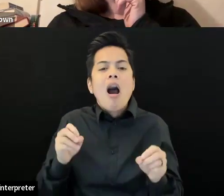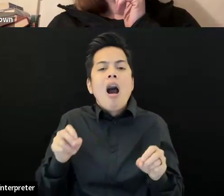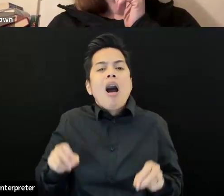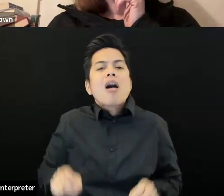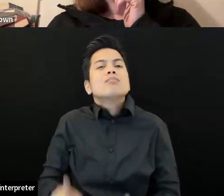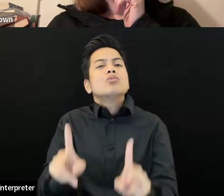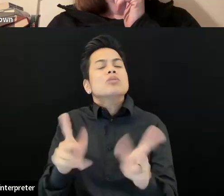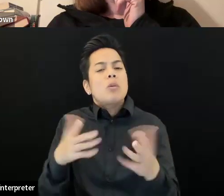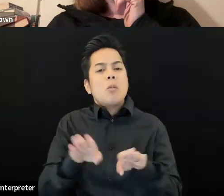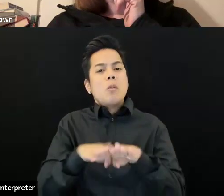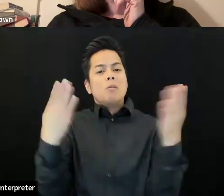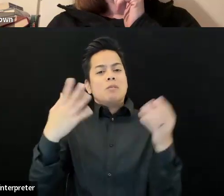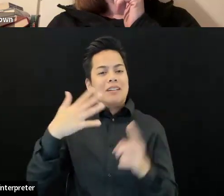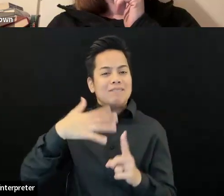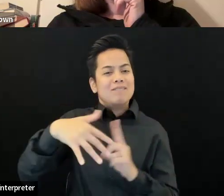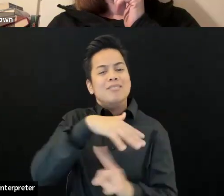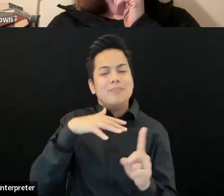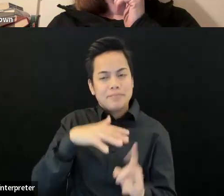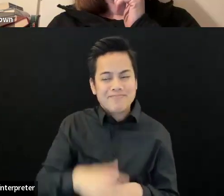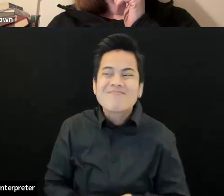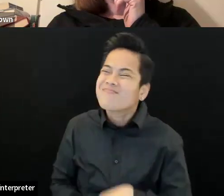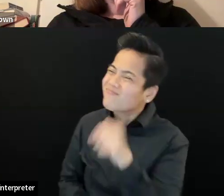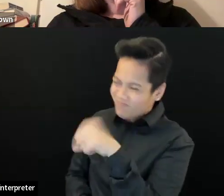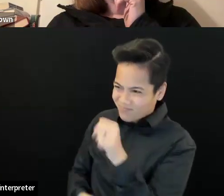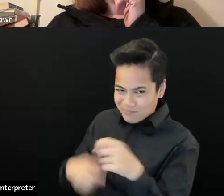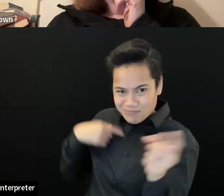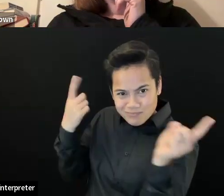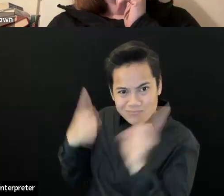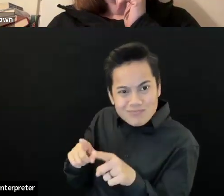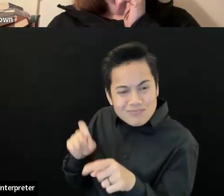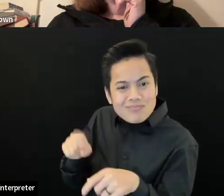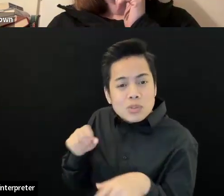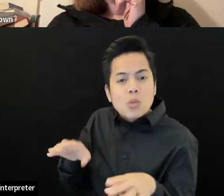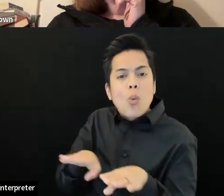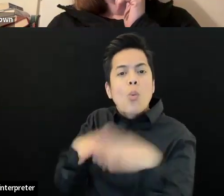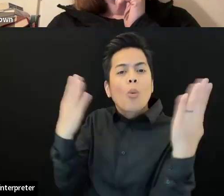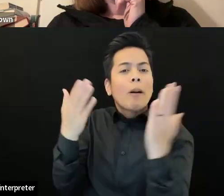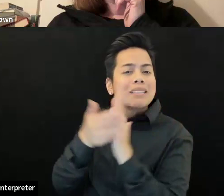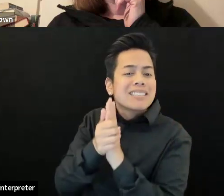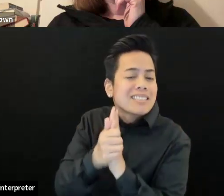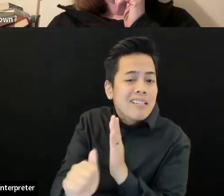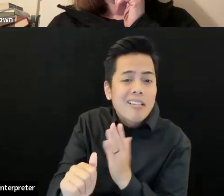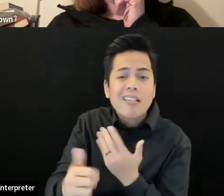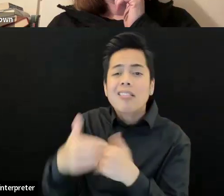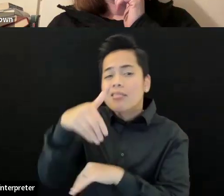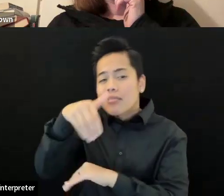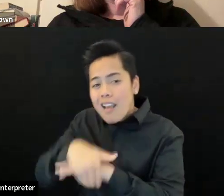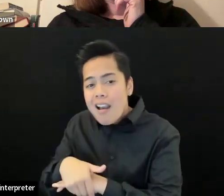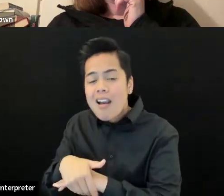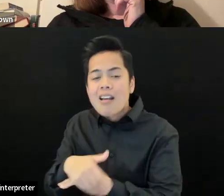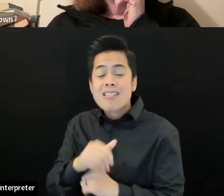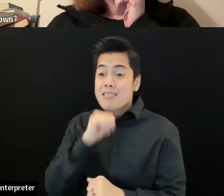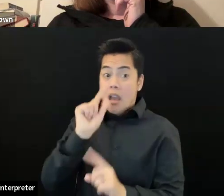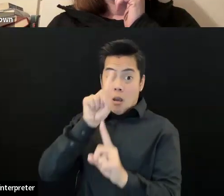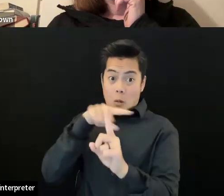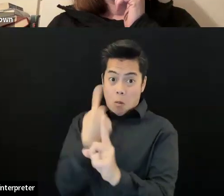but open mic, just open talent nights and that are opportunities for art. That isn't just about hearing from the polished artists, but that